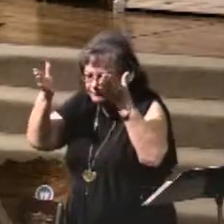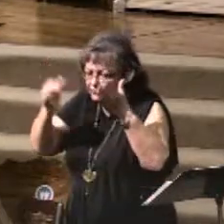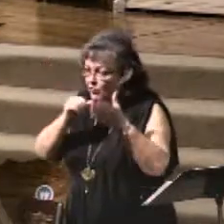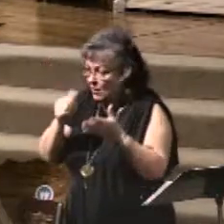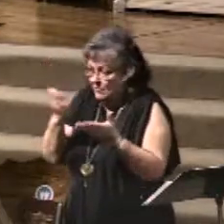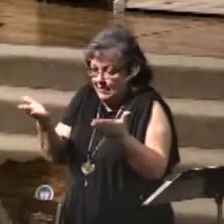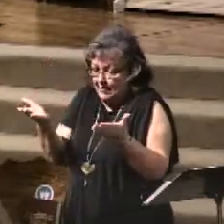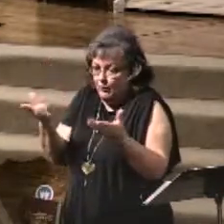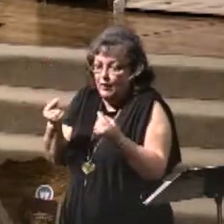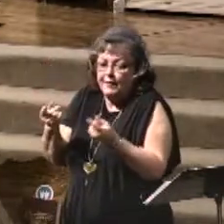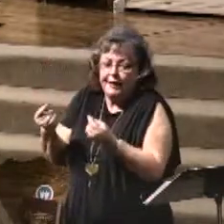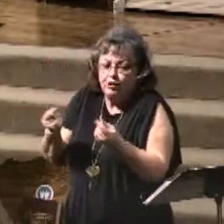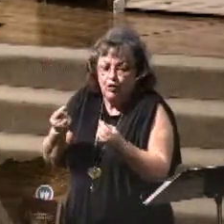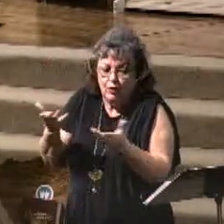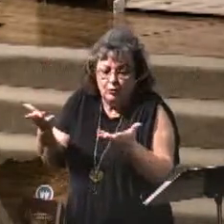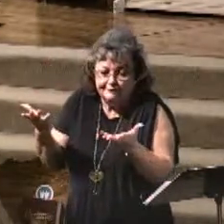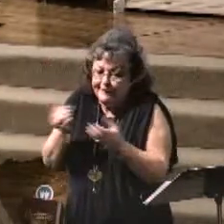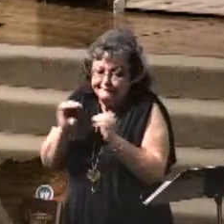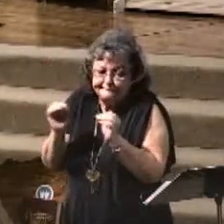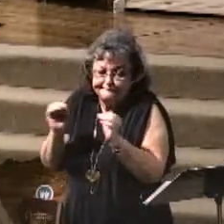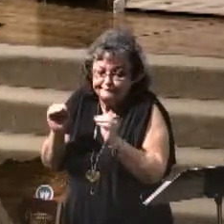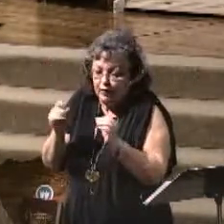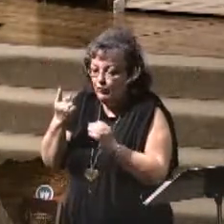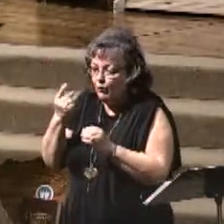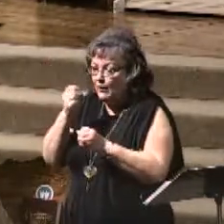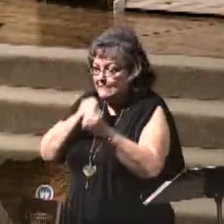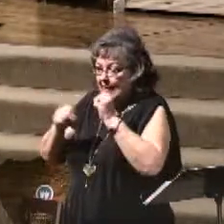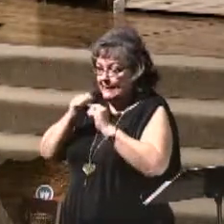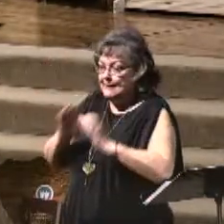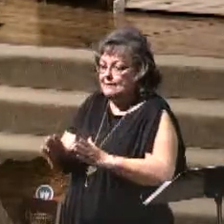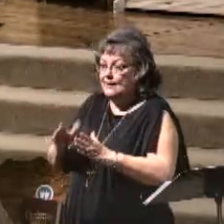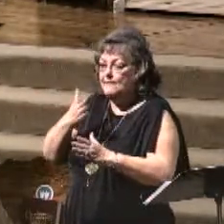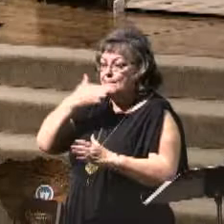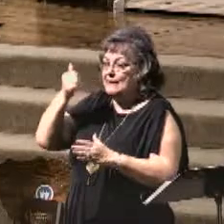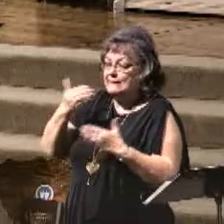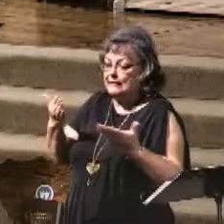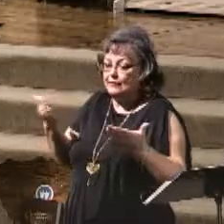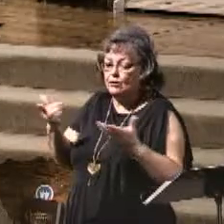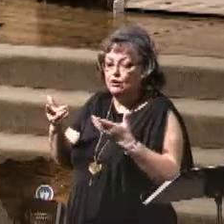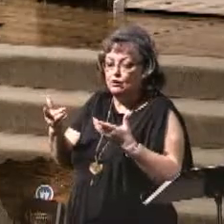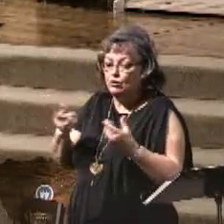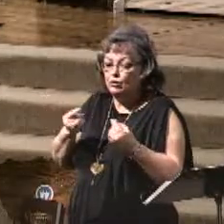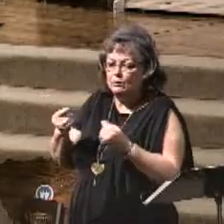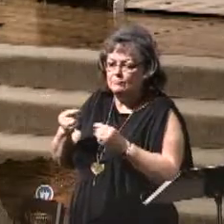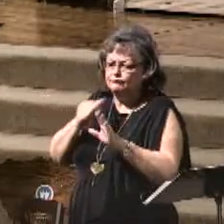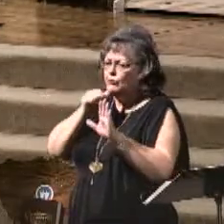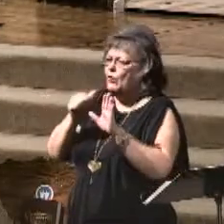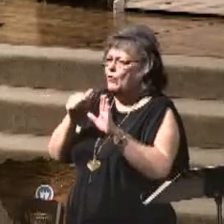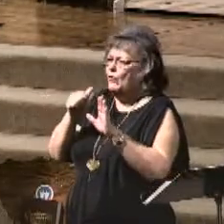thing they can do about it. And so one scientist said this, the best thing to do about them is just to not think about it.